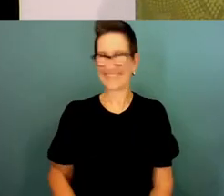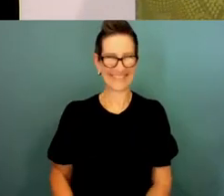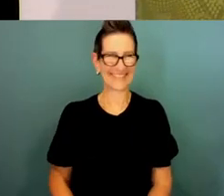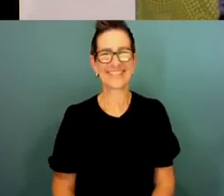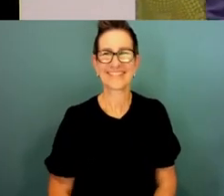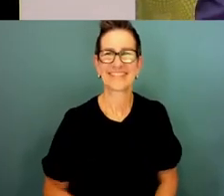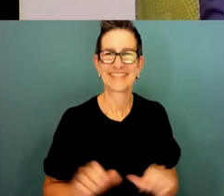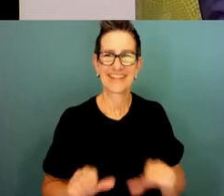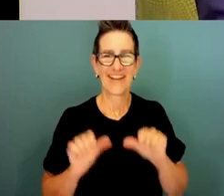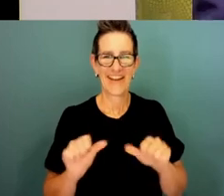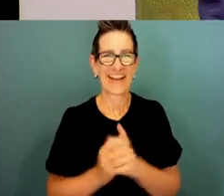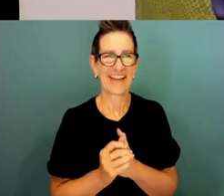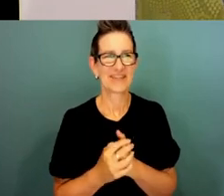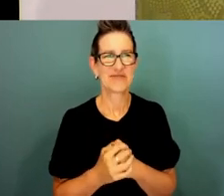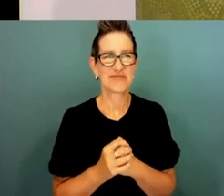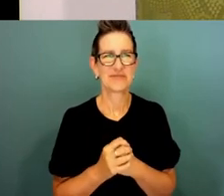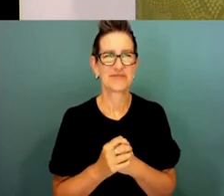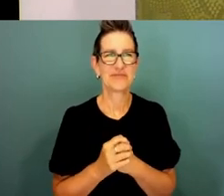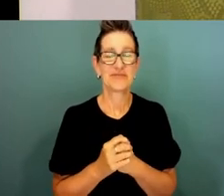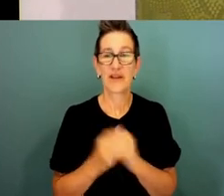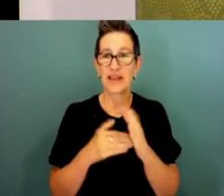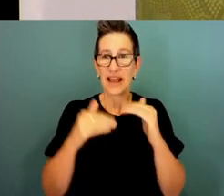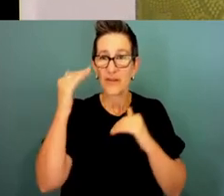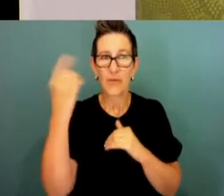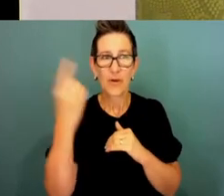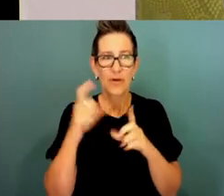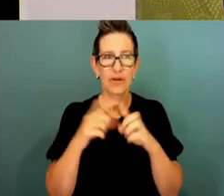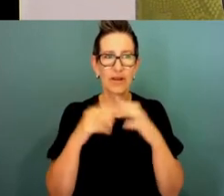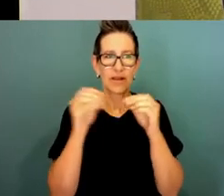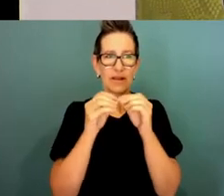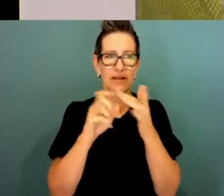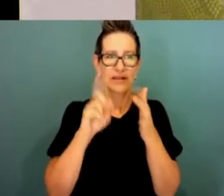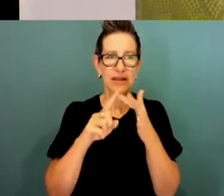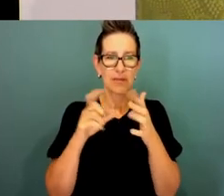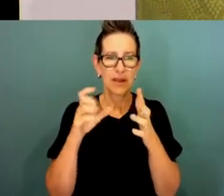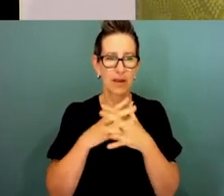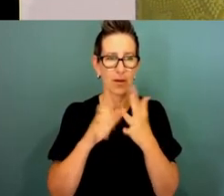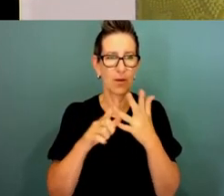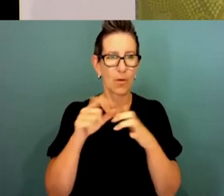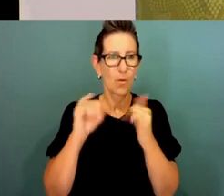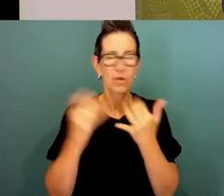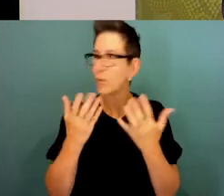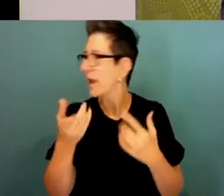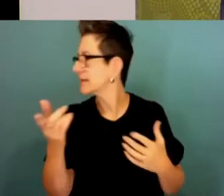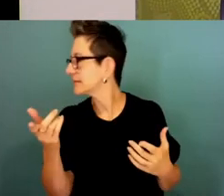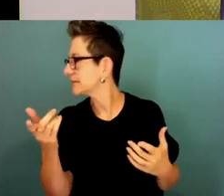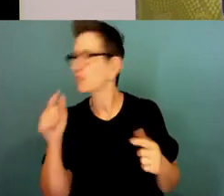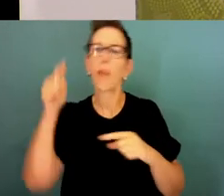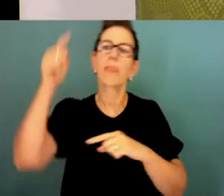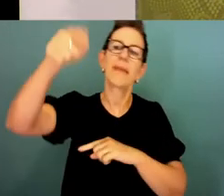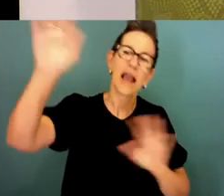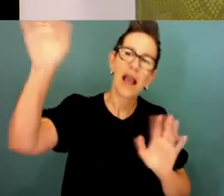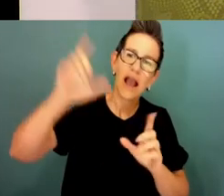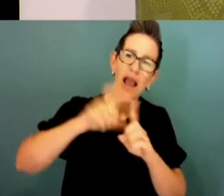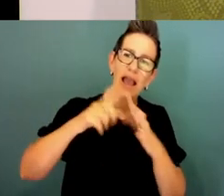All right. Now, today in the room we have Debbie Wood. Can someone... Where's Debbie? Right at the back there. Hi, Debbie.